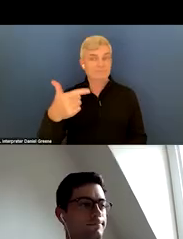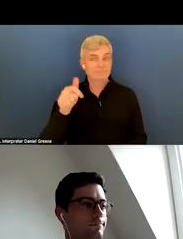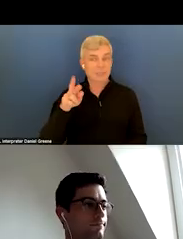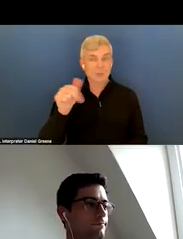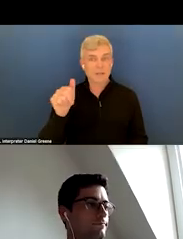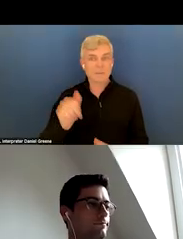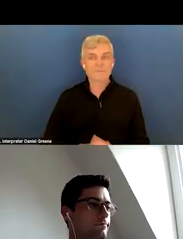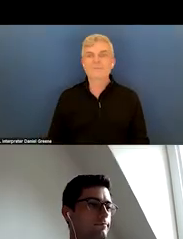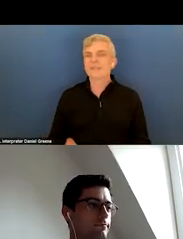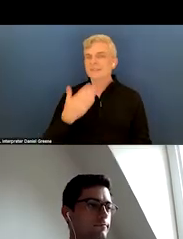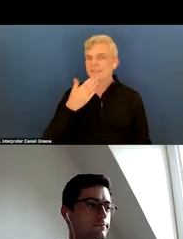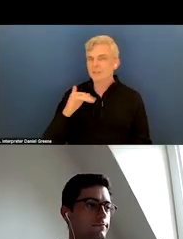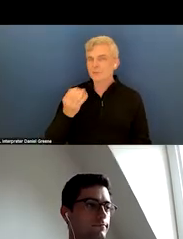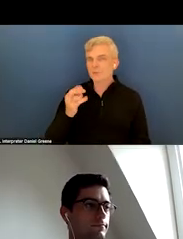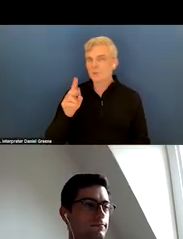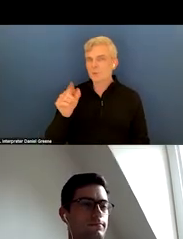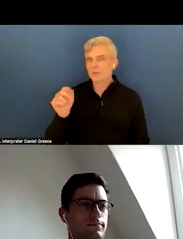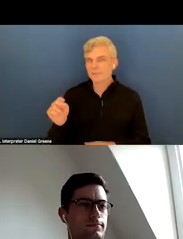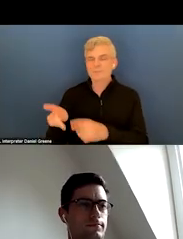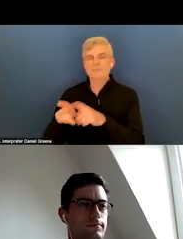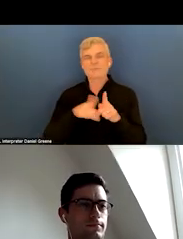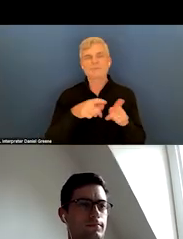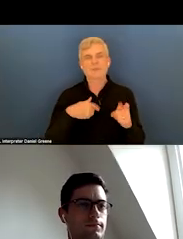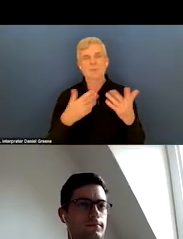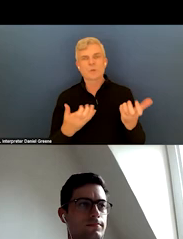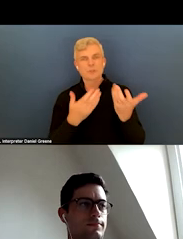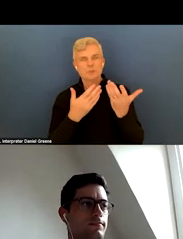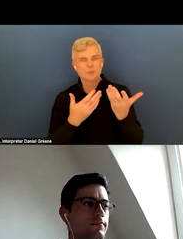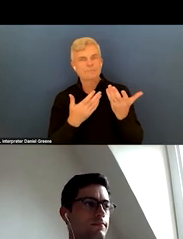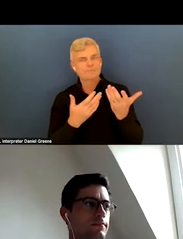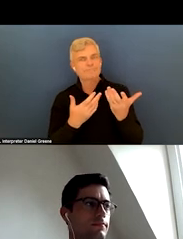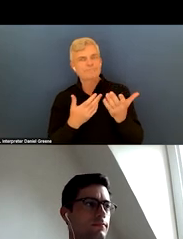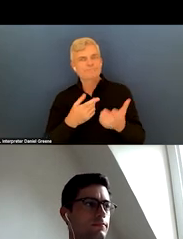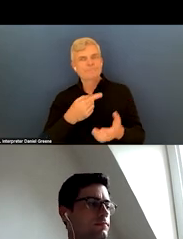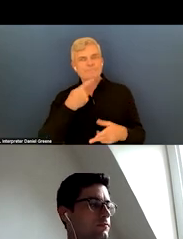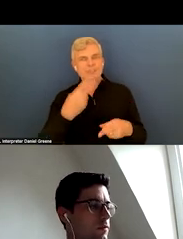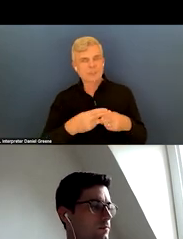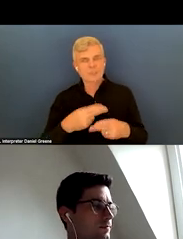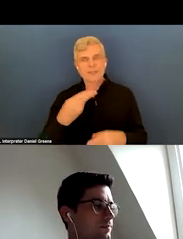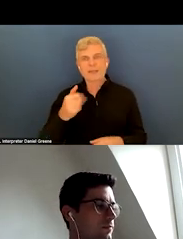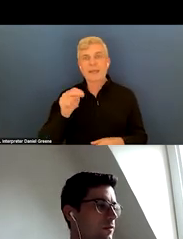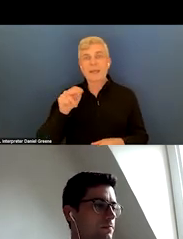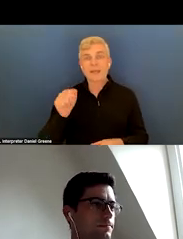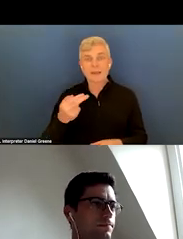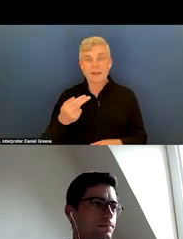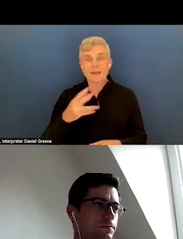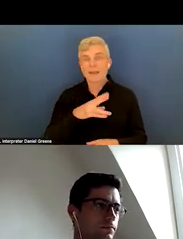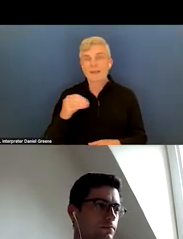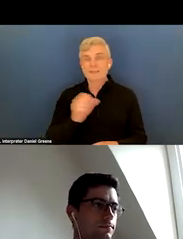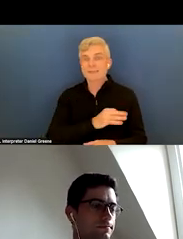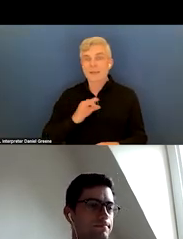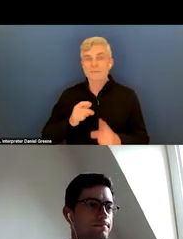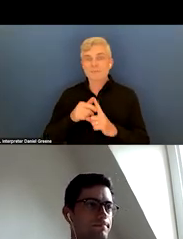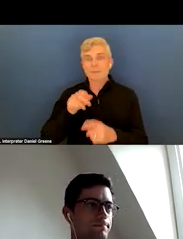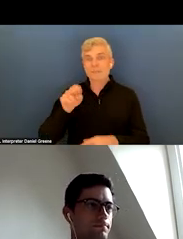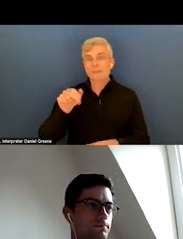Thank you, Jordan. I also want to acknowledge that Hannah and Steph from NAMI National are not here this week. They